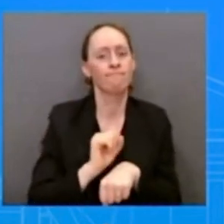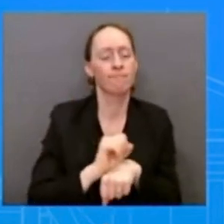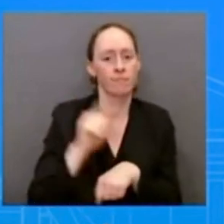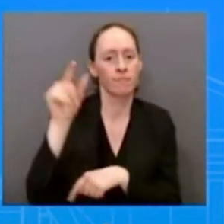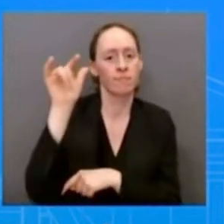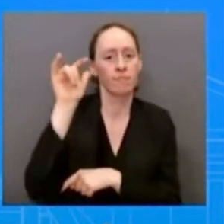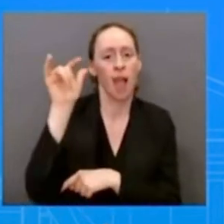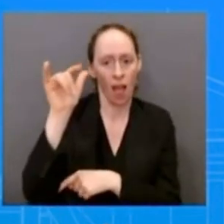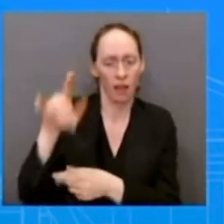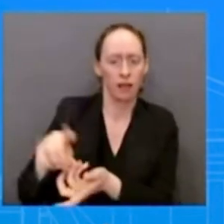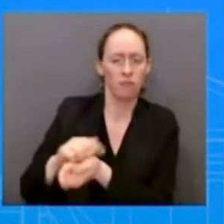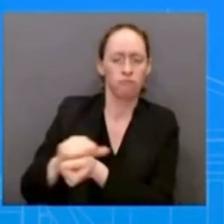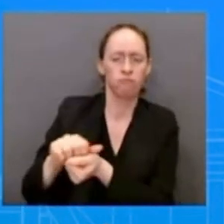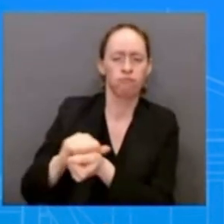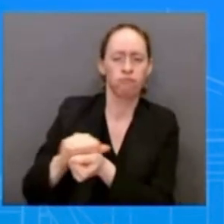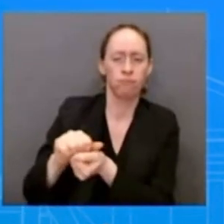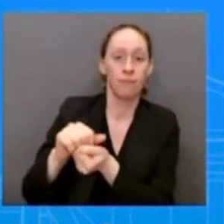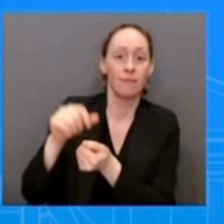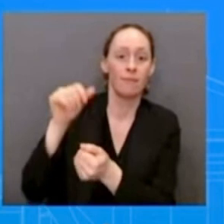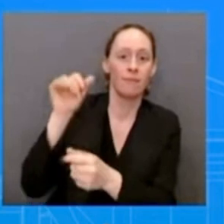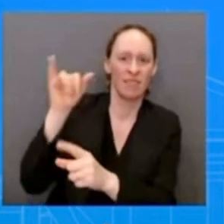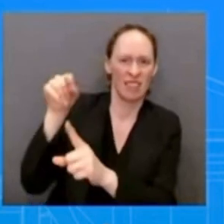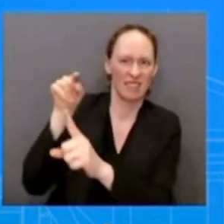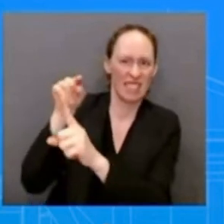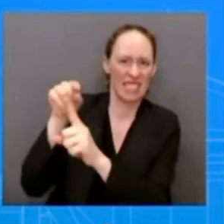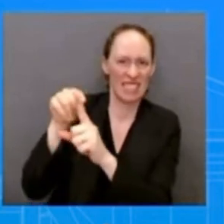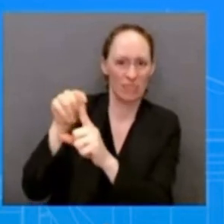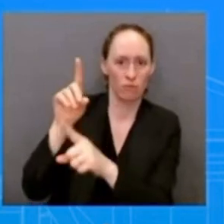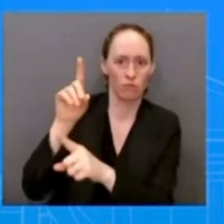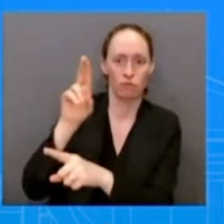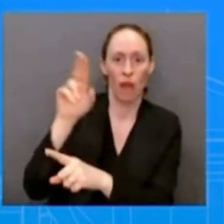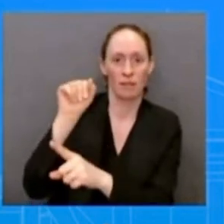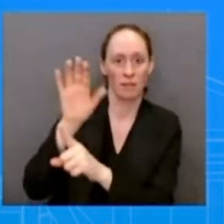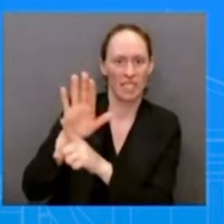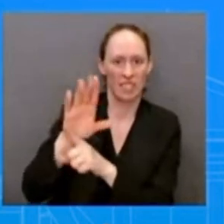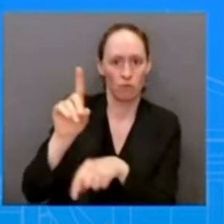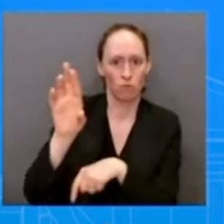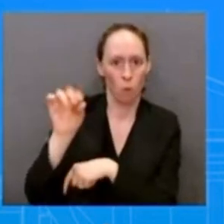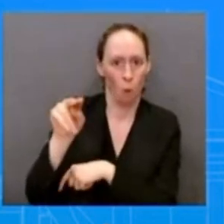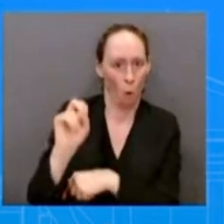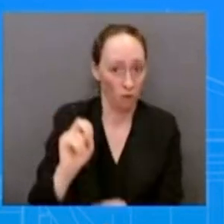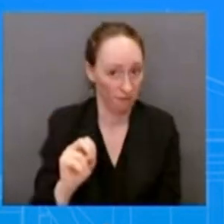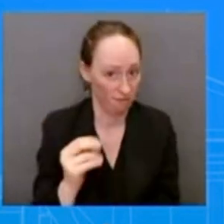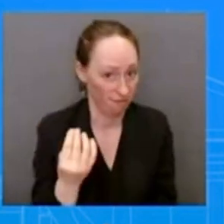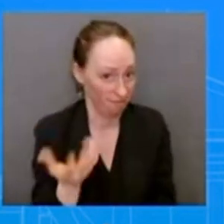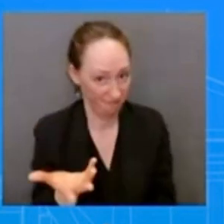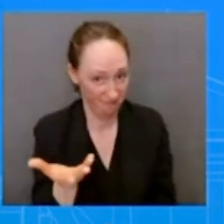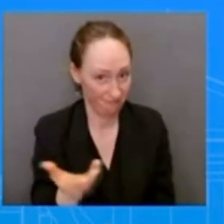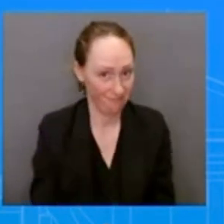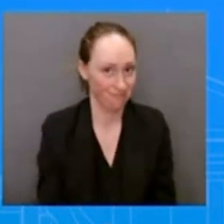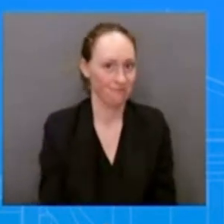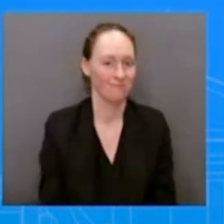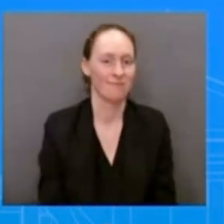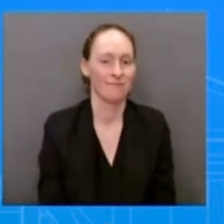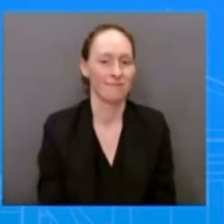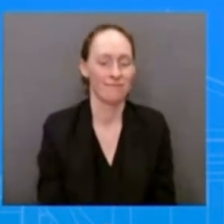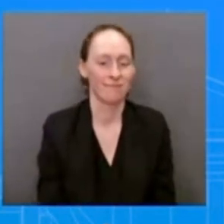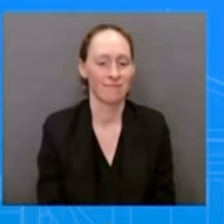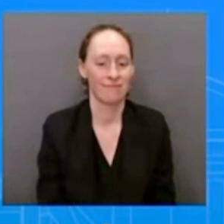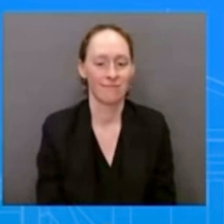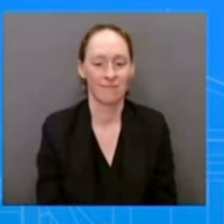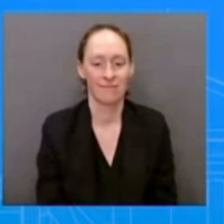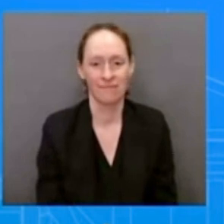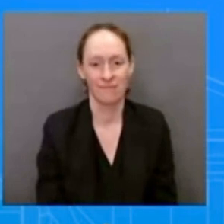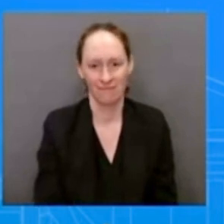force in the world that would award a pilot for smashing into a drone if that's bravery then i